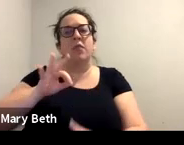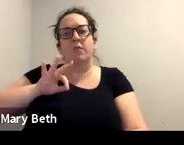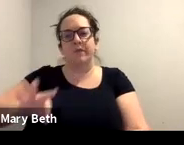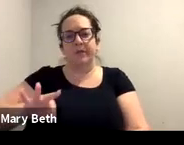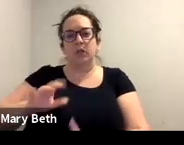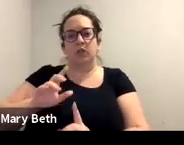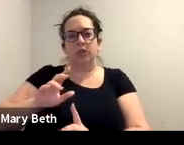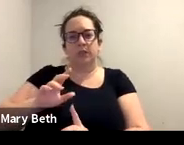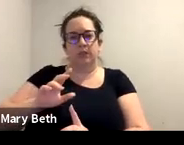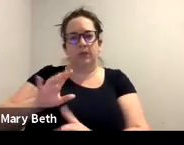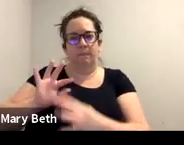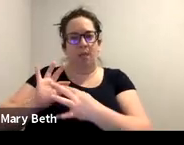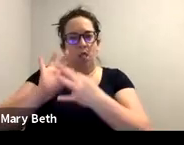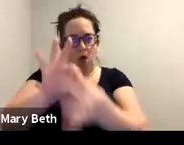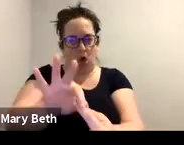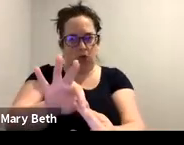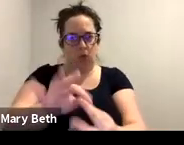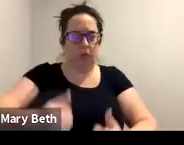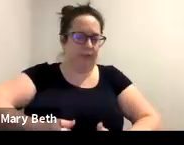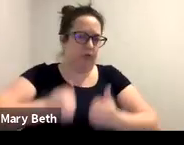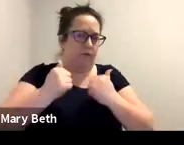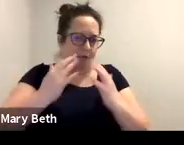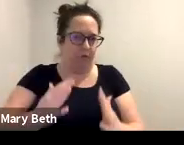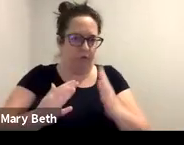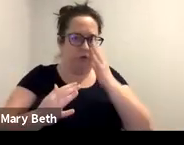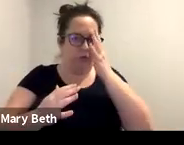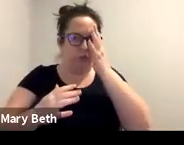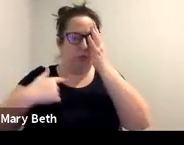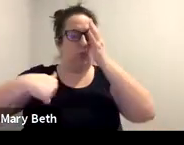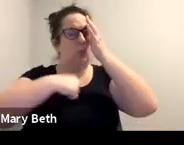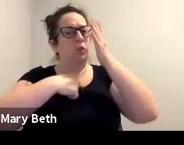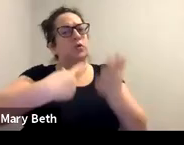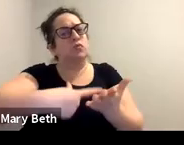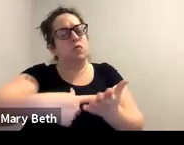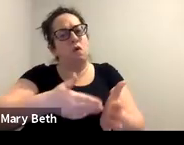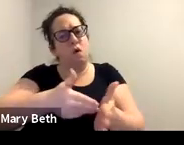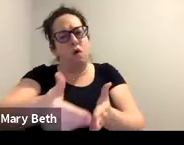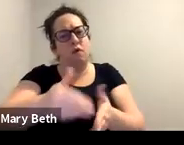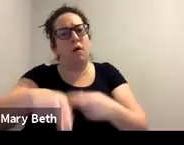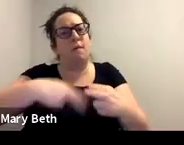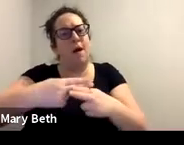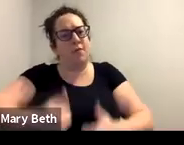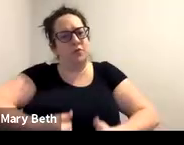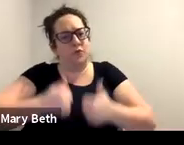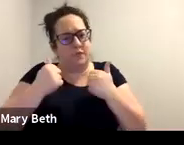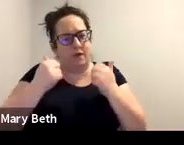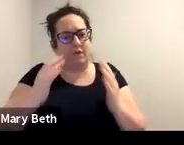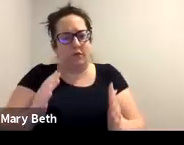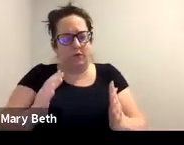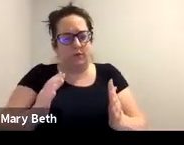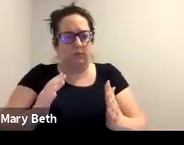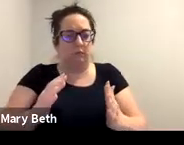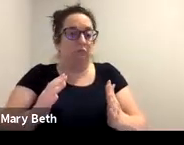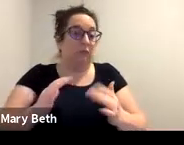talk about a lot around confidentiality is that, you know, sometimes in ways to, to avoid, like,